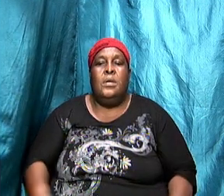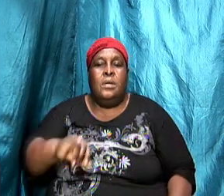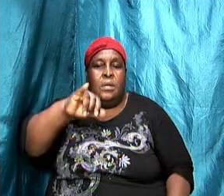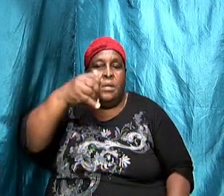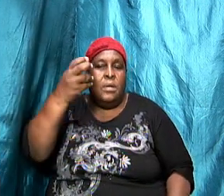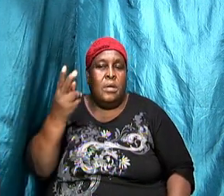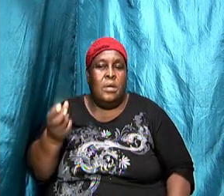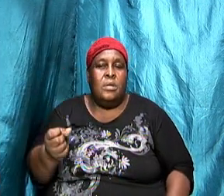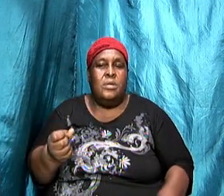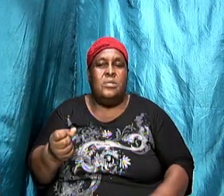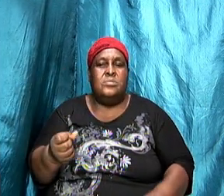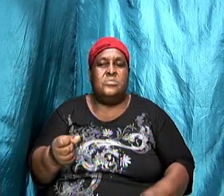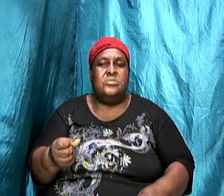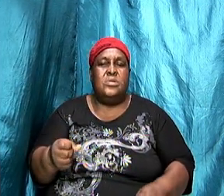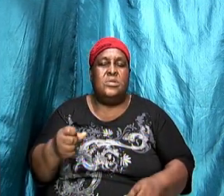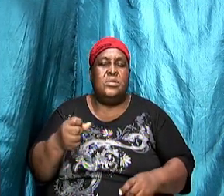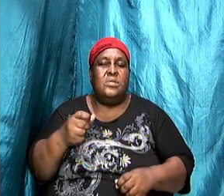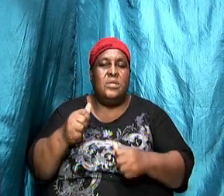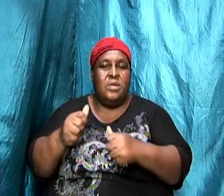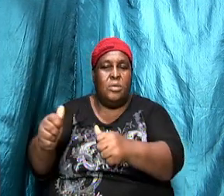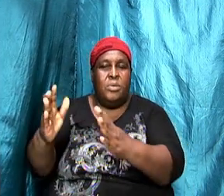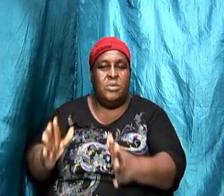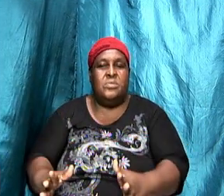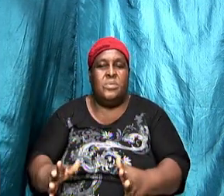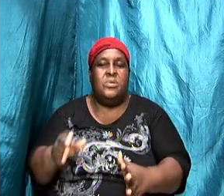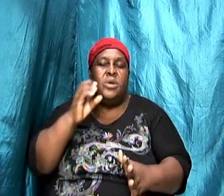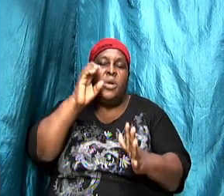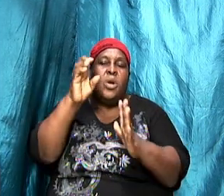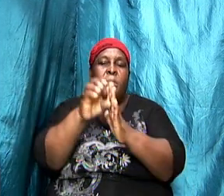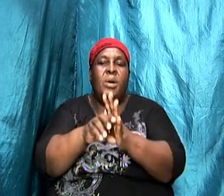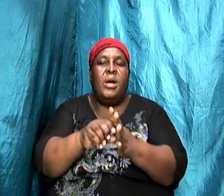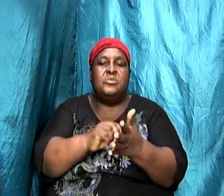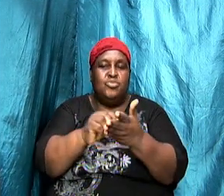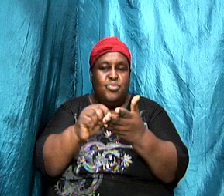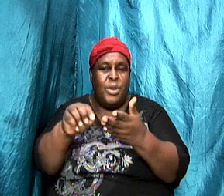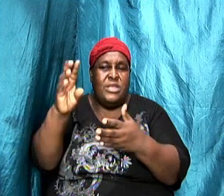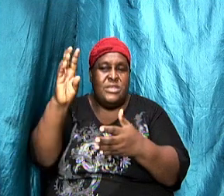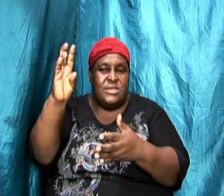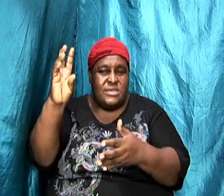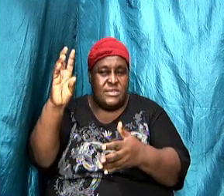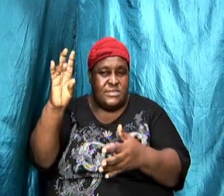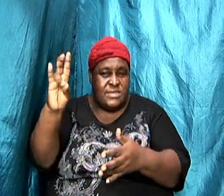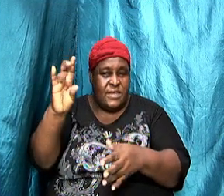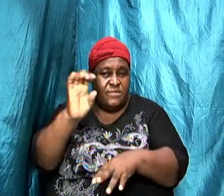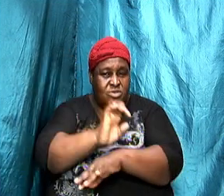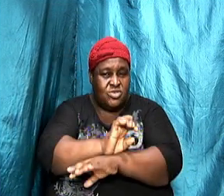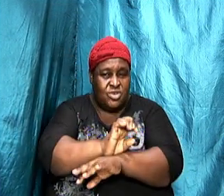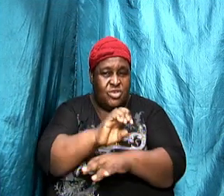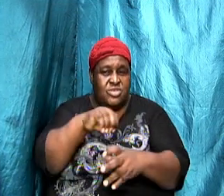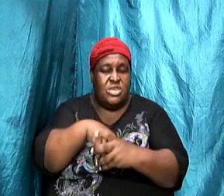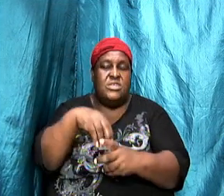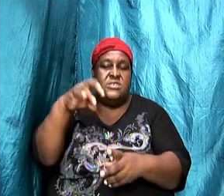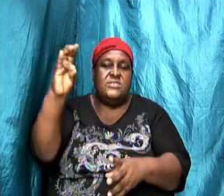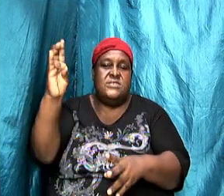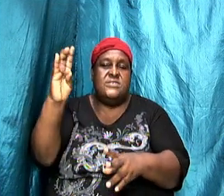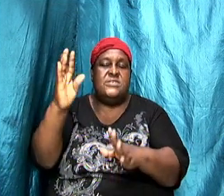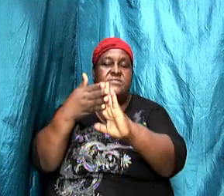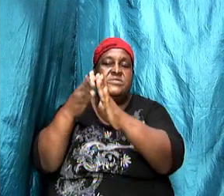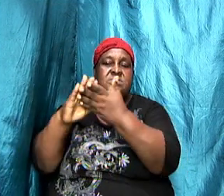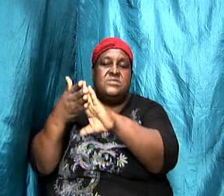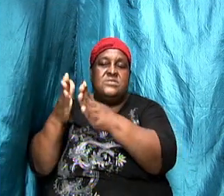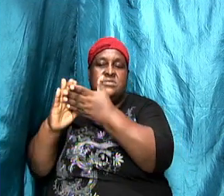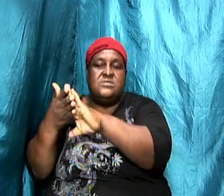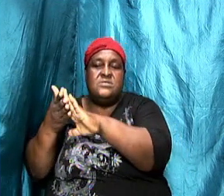apostle was commanded to write to seven churches in seven cities. Yes,